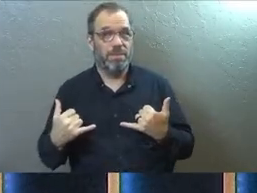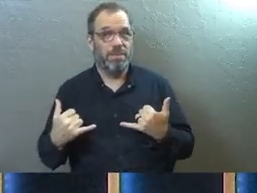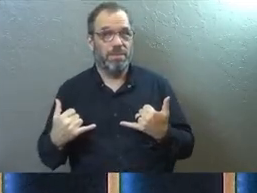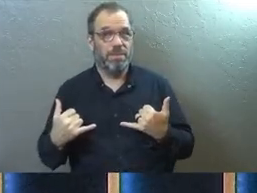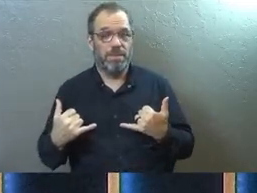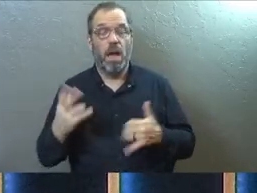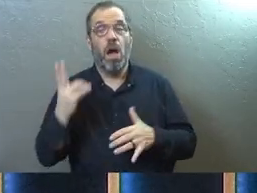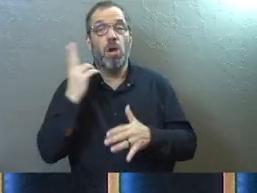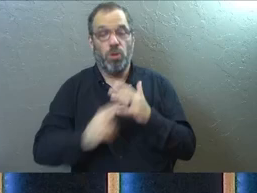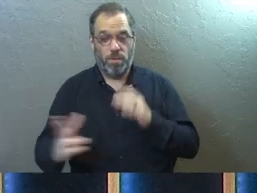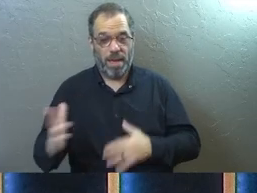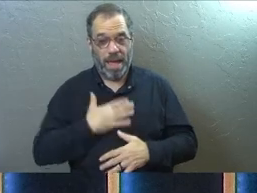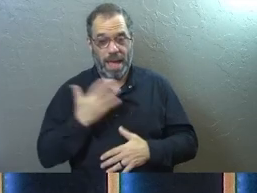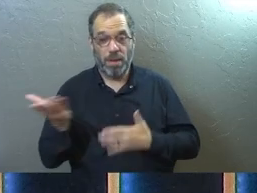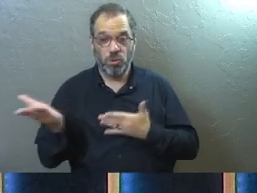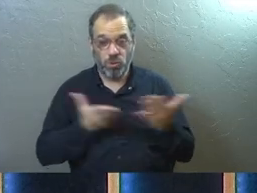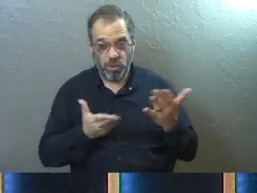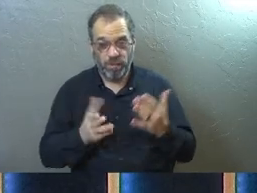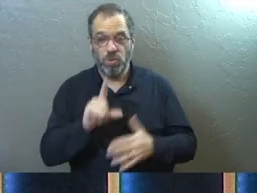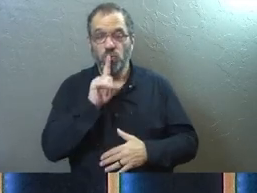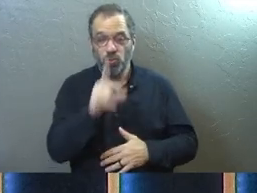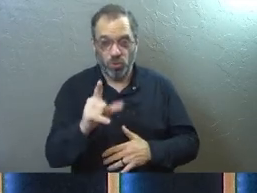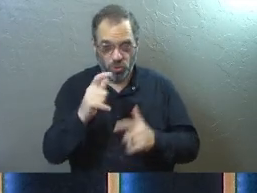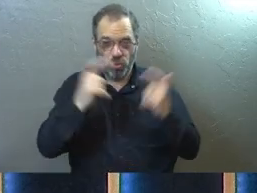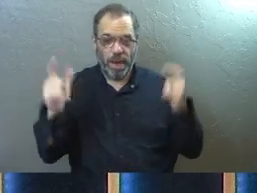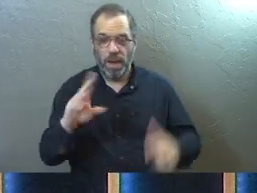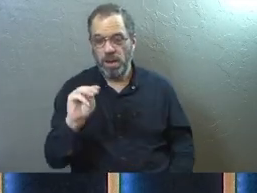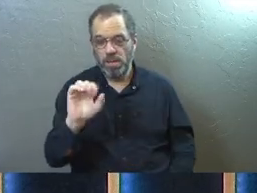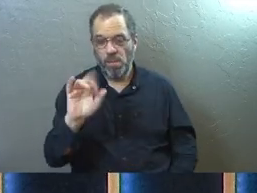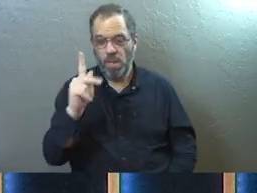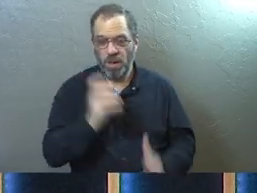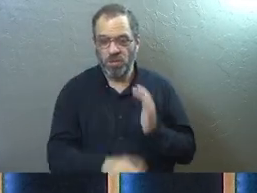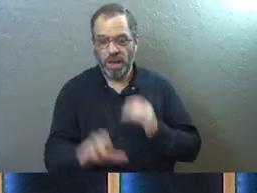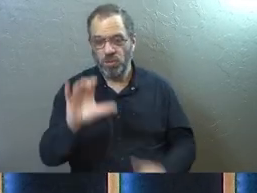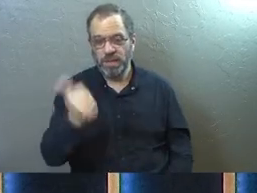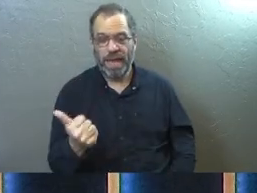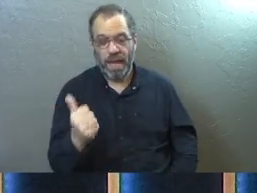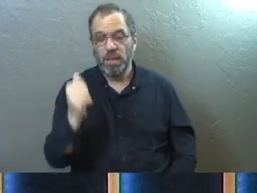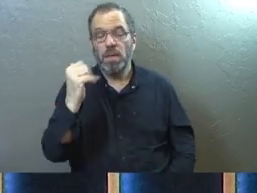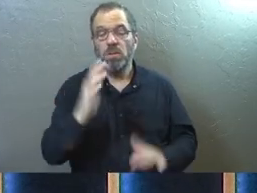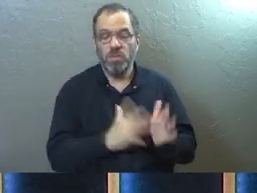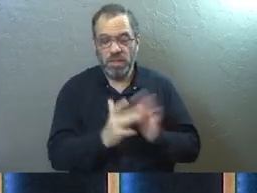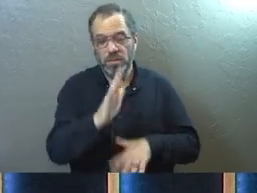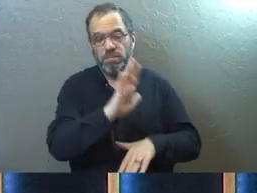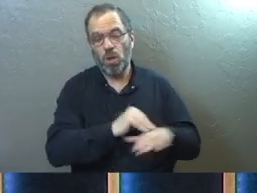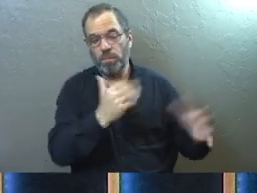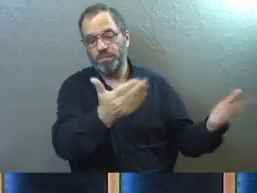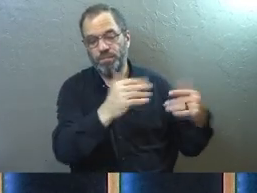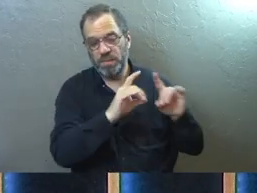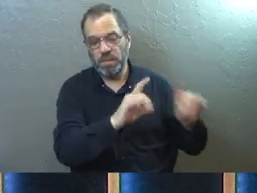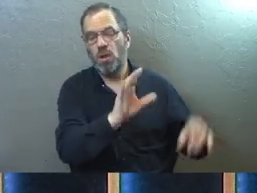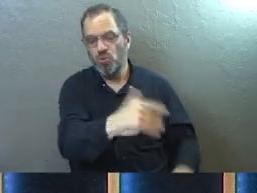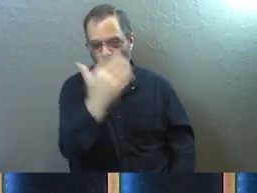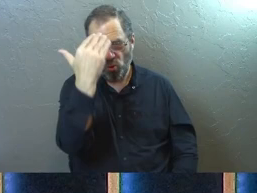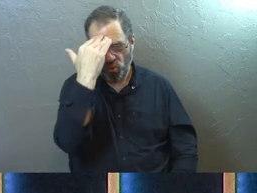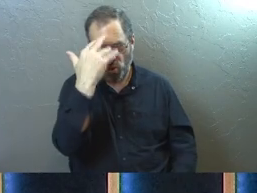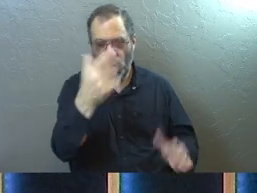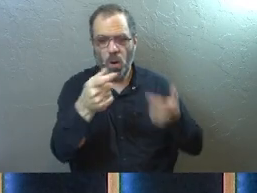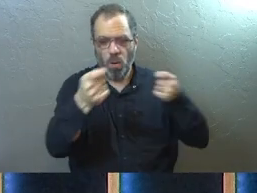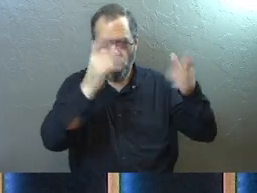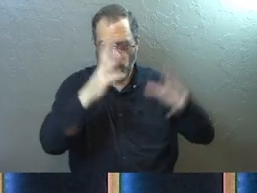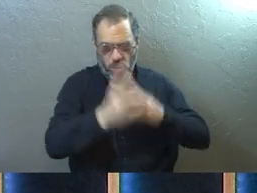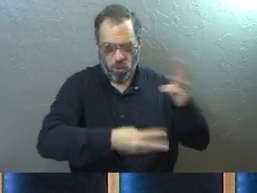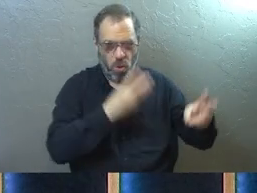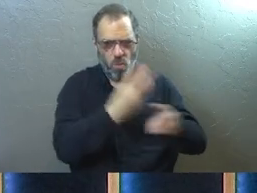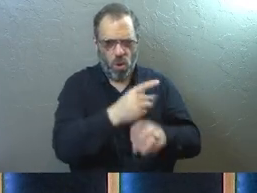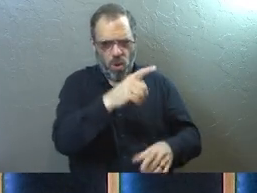Next, humility is glad that serving is true greatness. Mark 10. So Jesus called the disciples together and said, You know that the rulers in